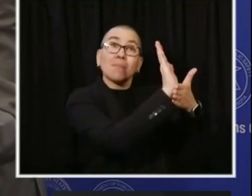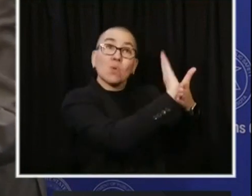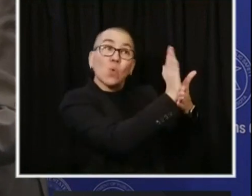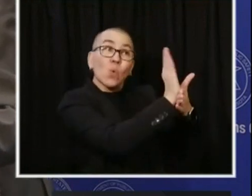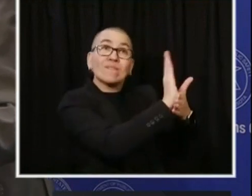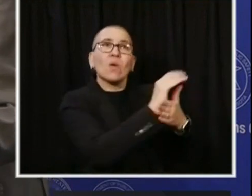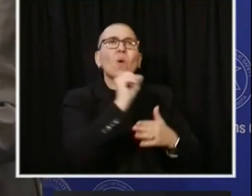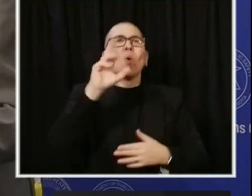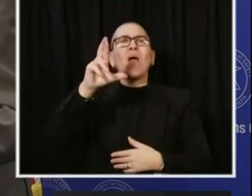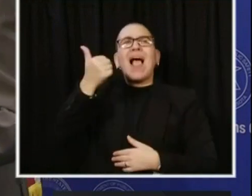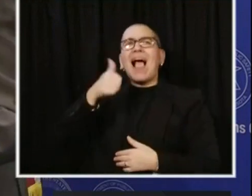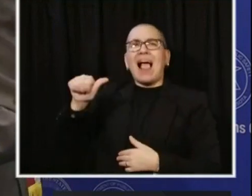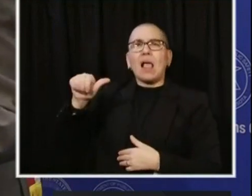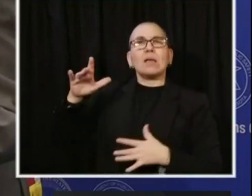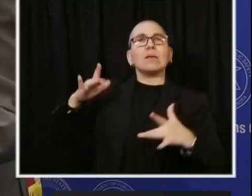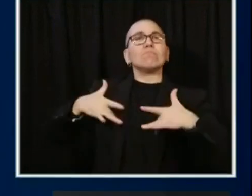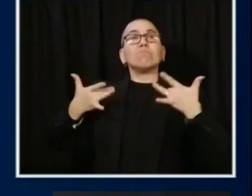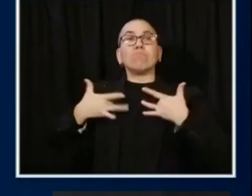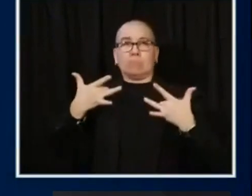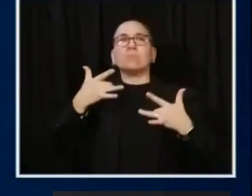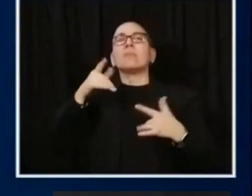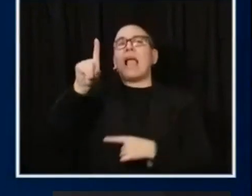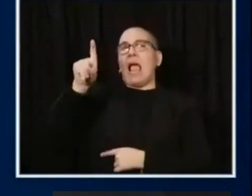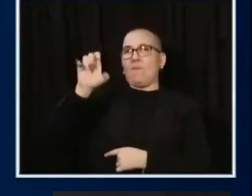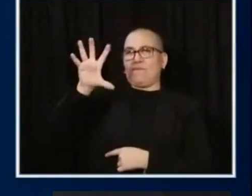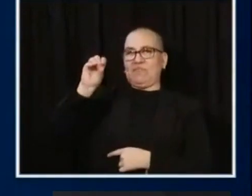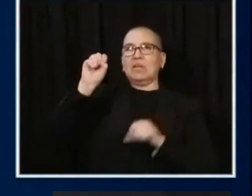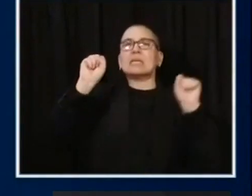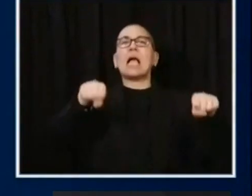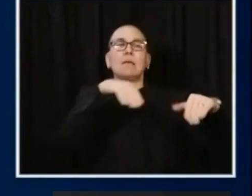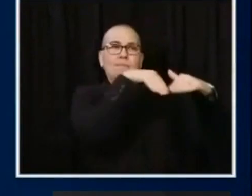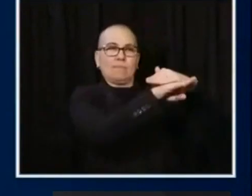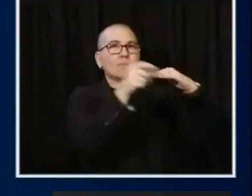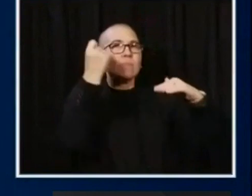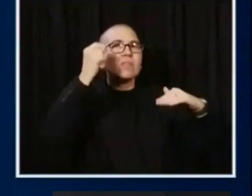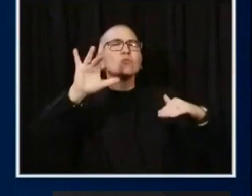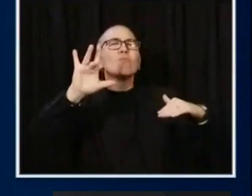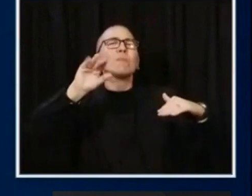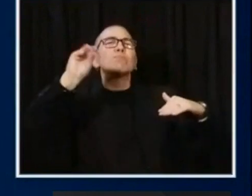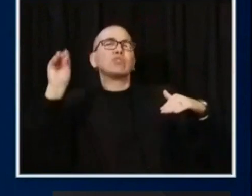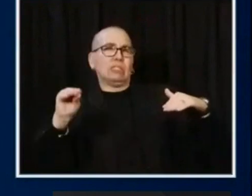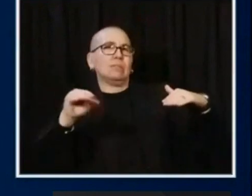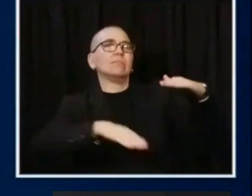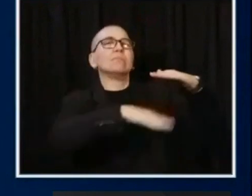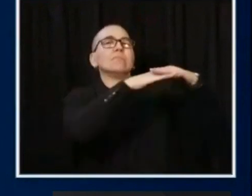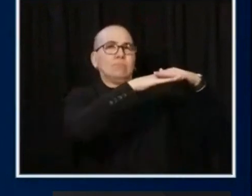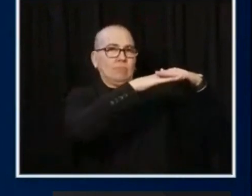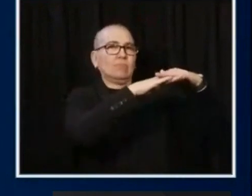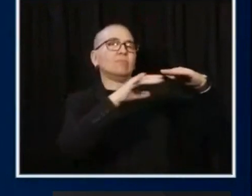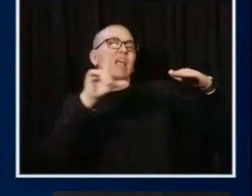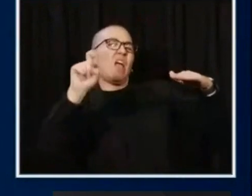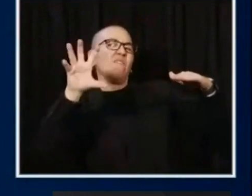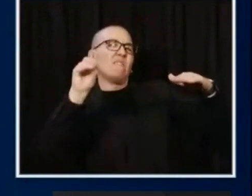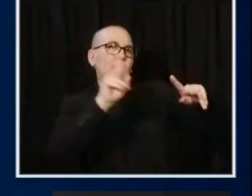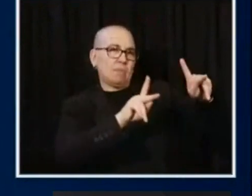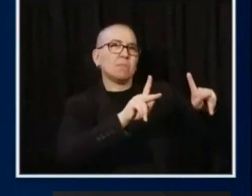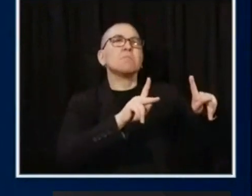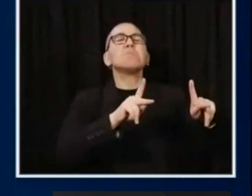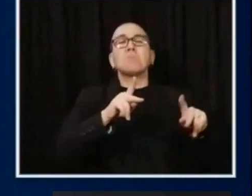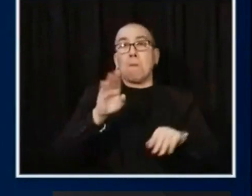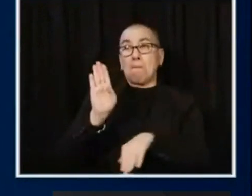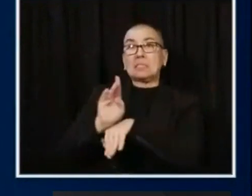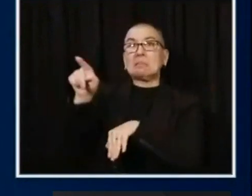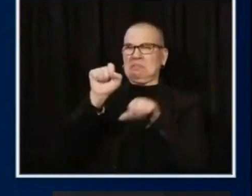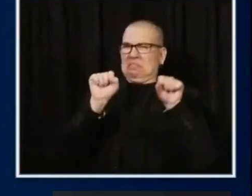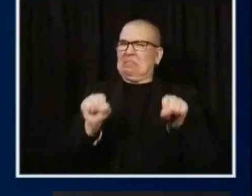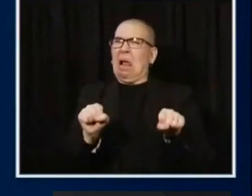150 maximum people. Again, we can make this happen. We can do this. These are businesses that can come back online, and this goes back